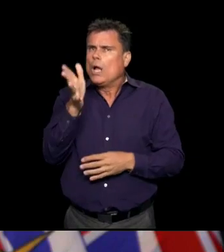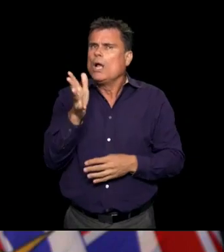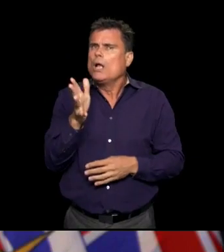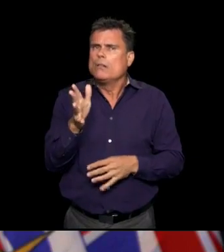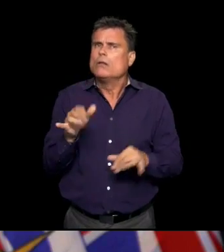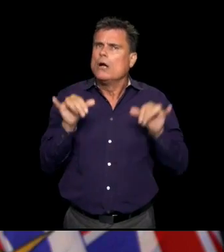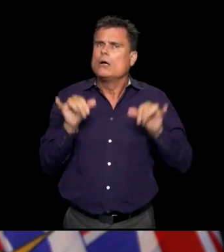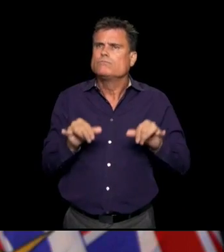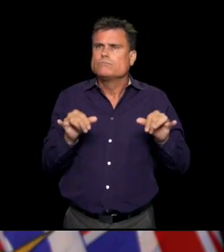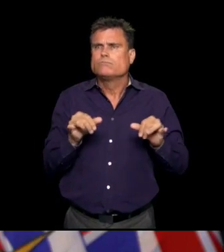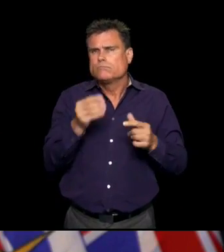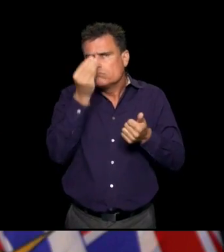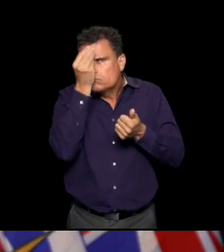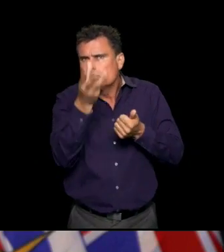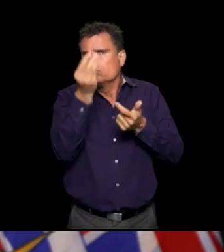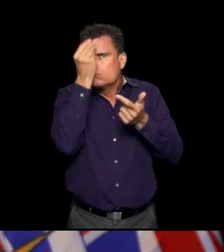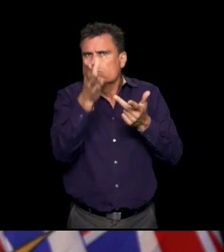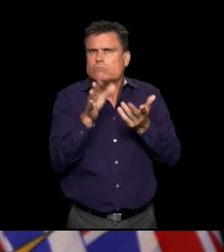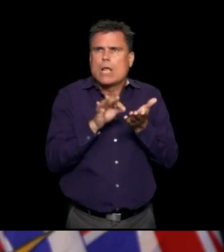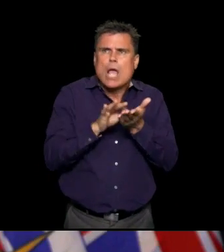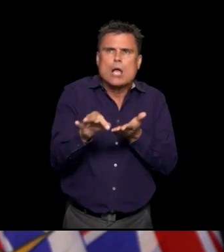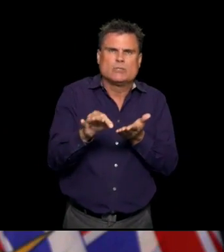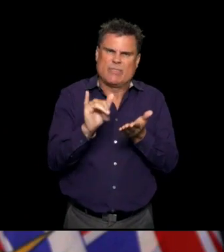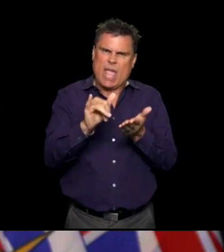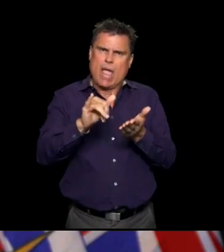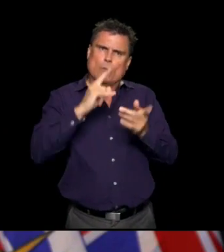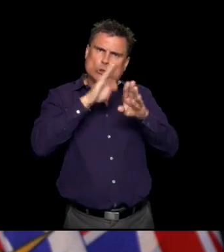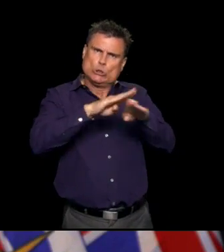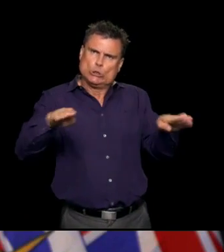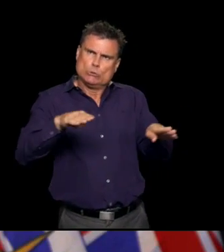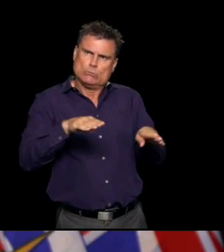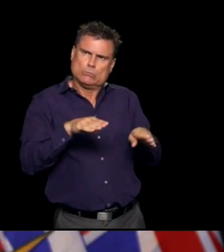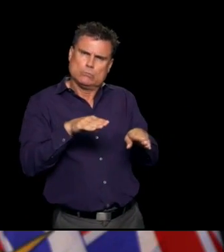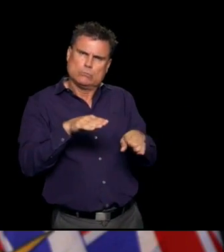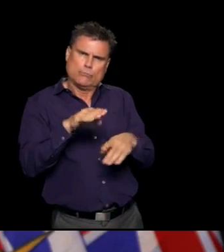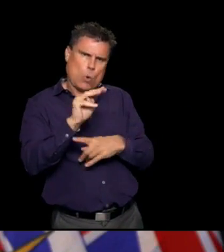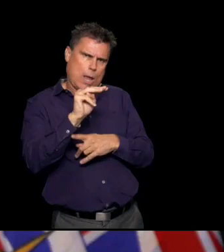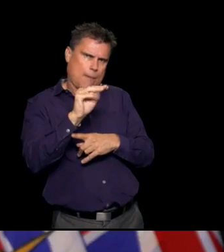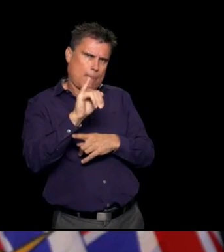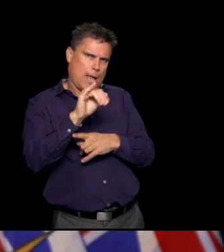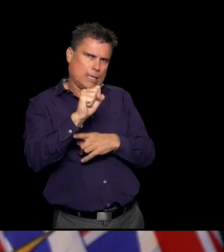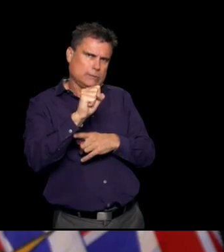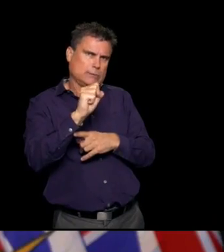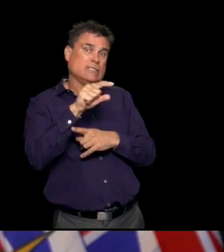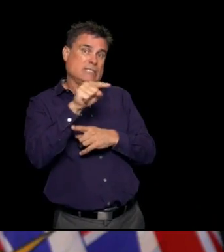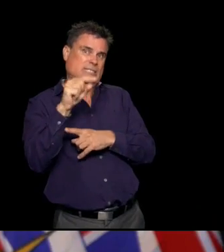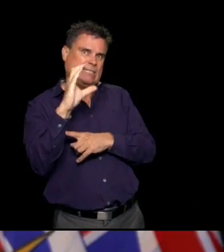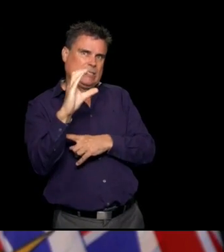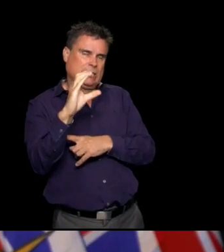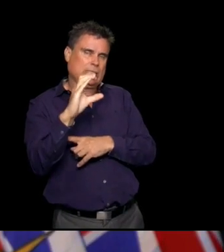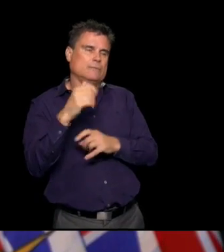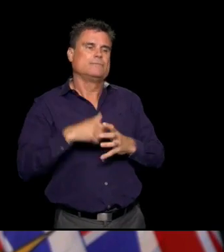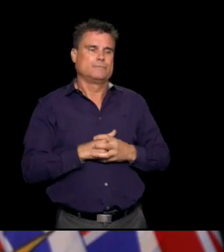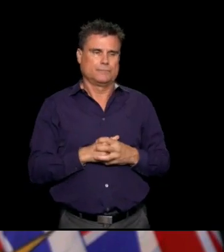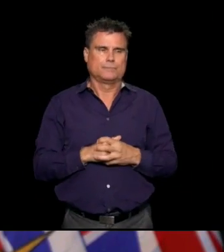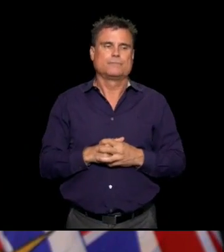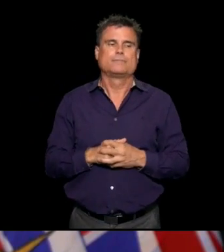BC. And we will continue to monitor it. Particularly as we move into the coming months with things like school opening.